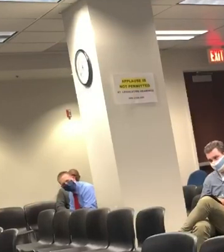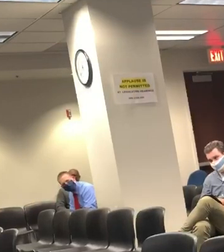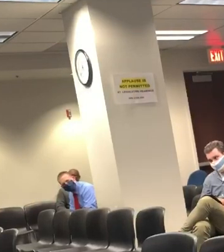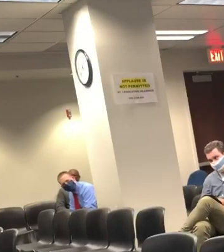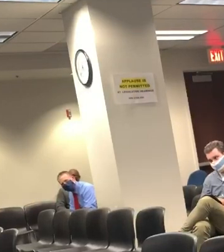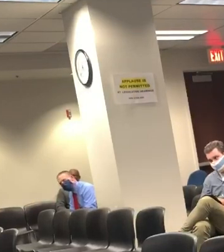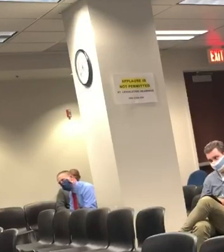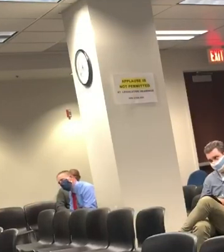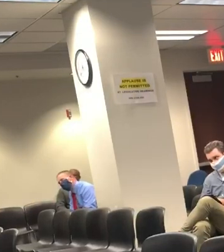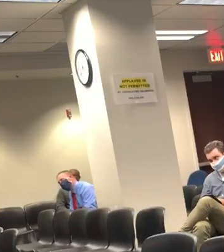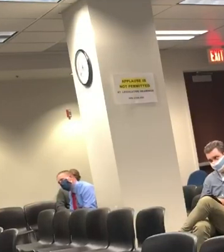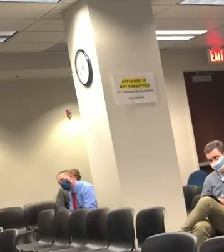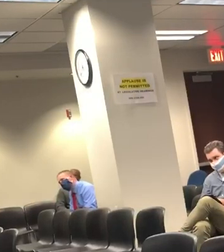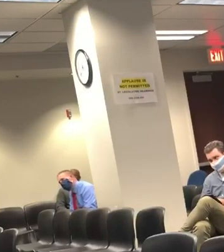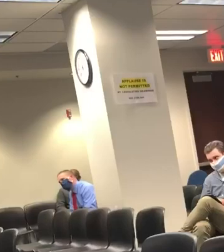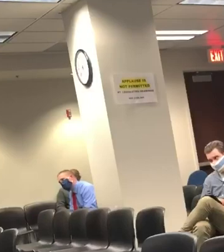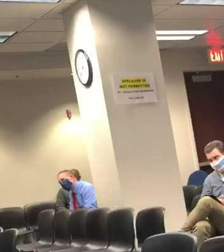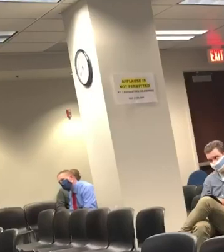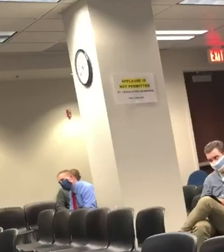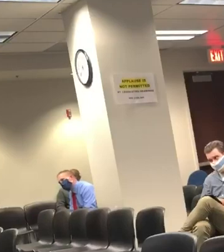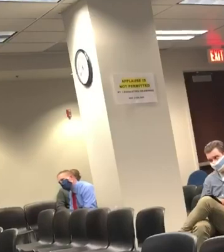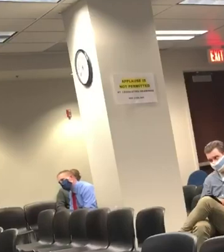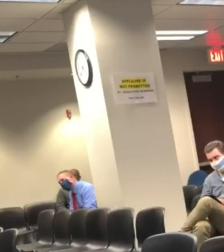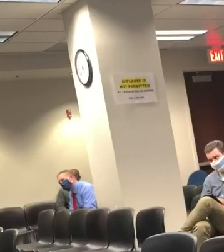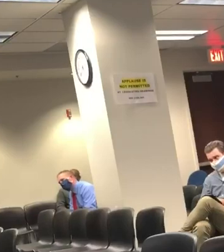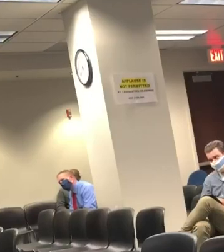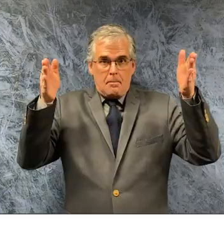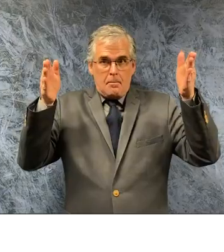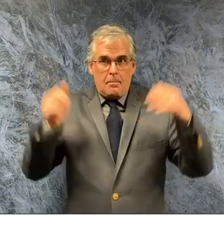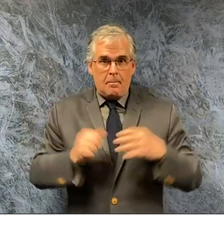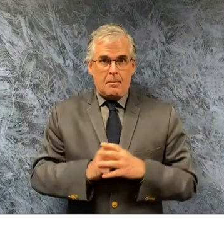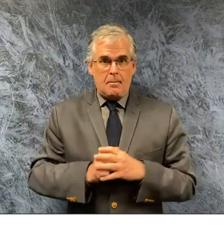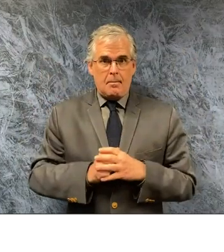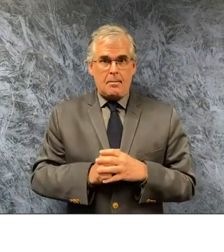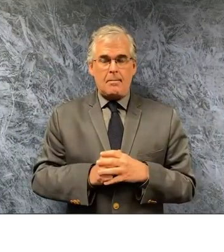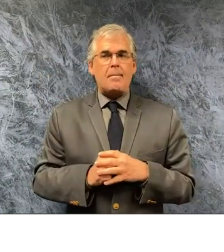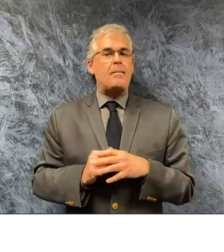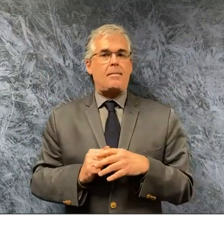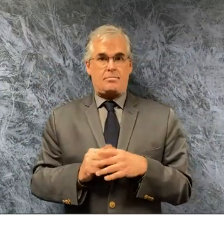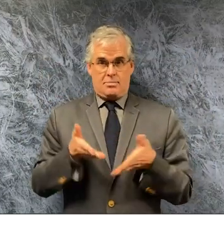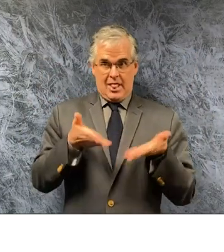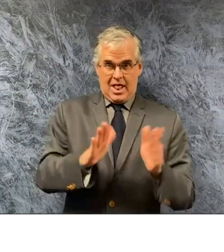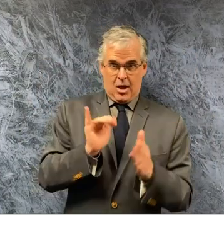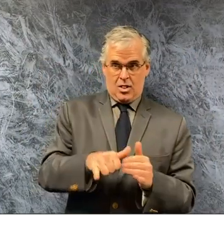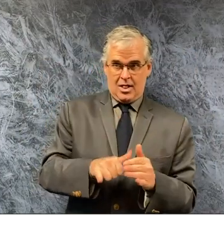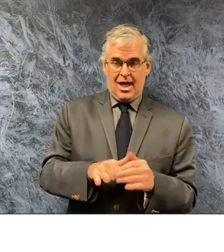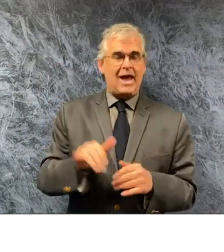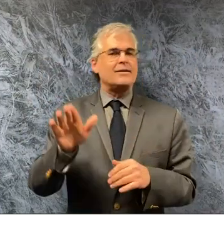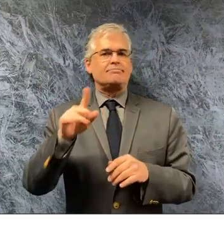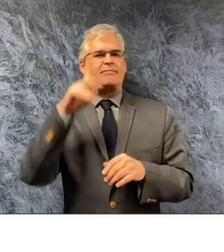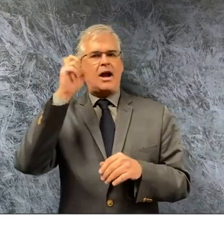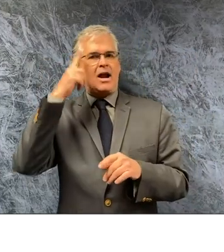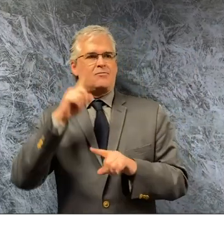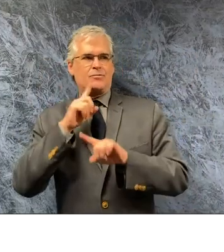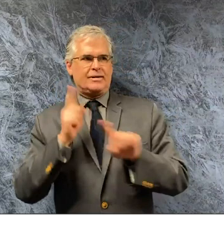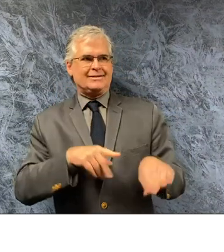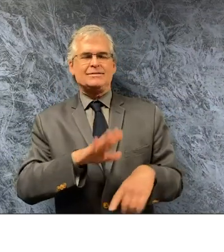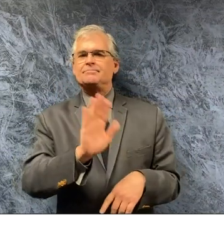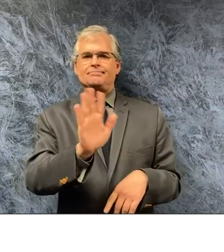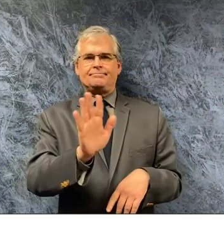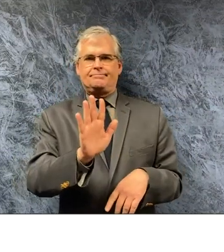are those okay if they're more than 10 people as long i believe this record was it no pop-up services are allowed either none